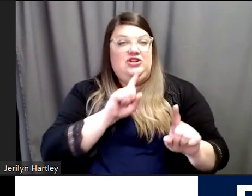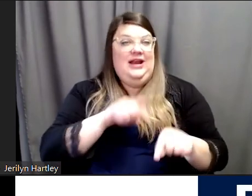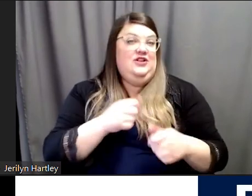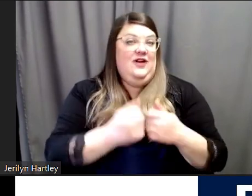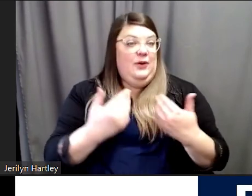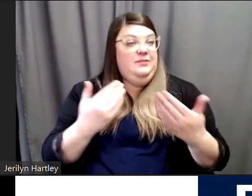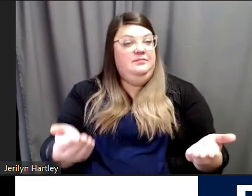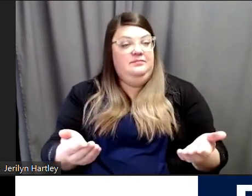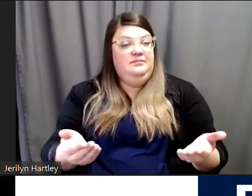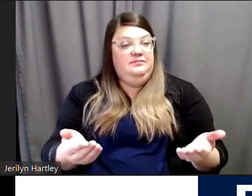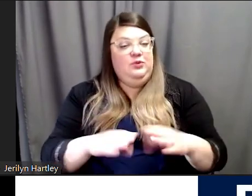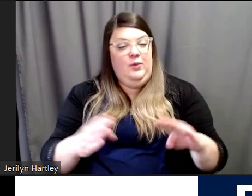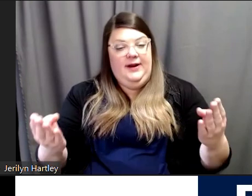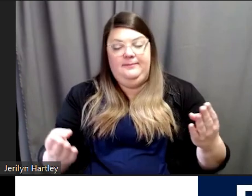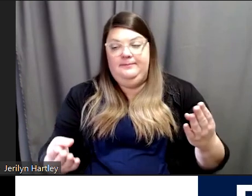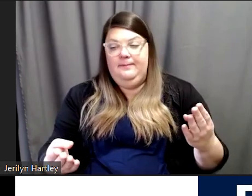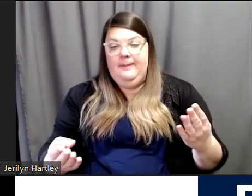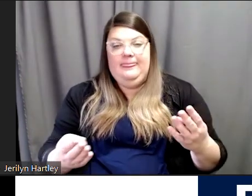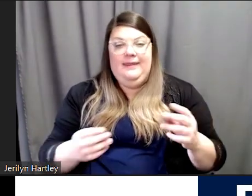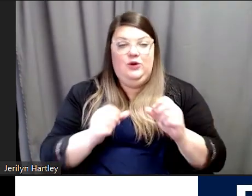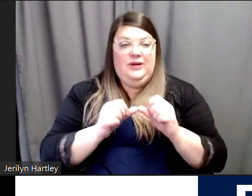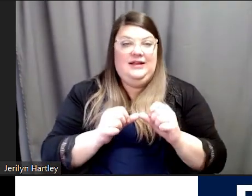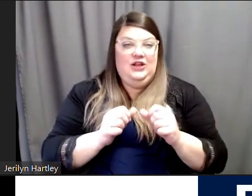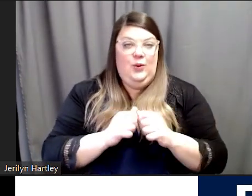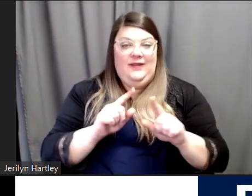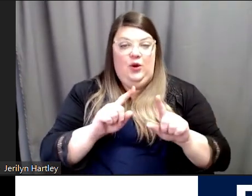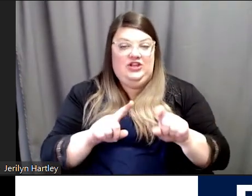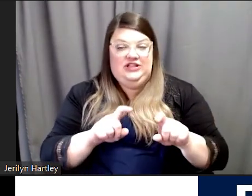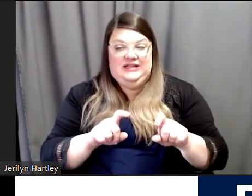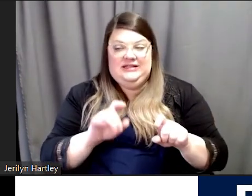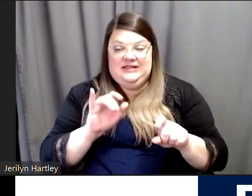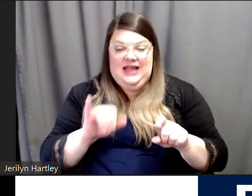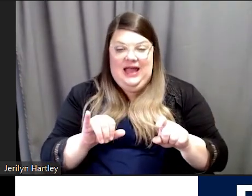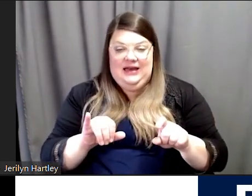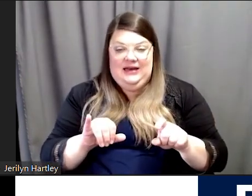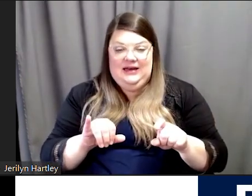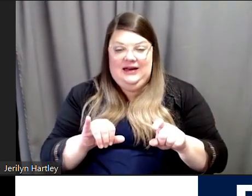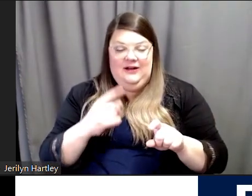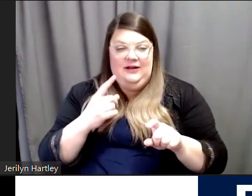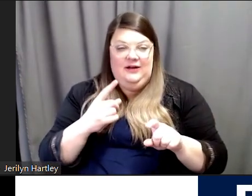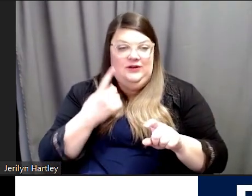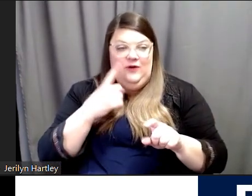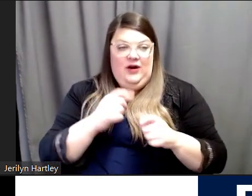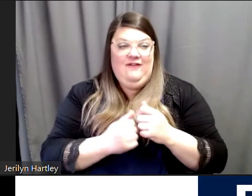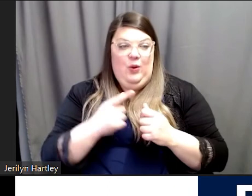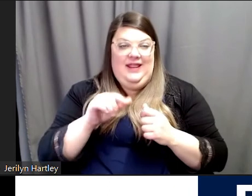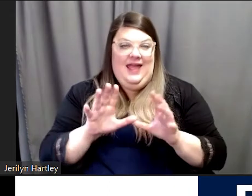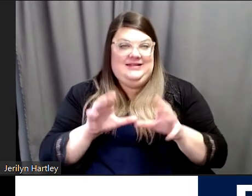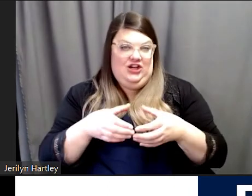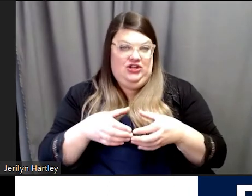we'll, we'll continue with the questions that, for, for everyone in this section.